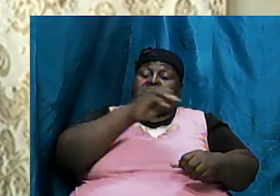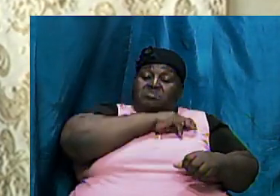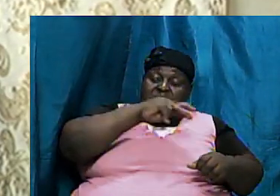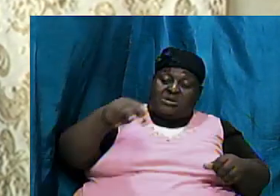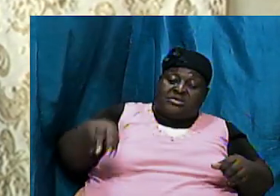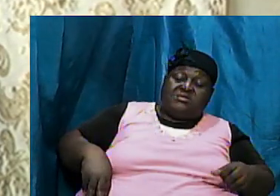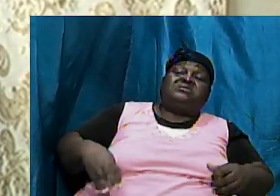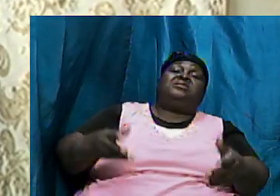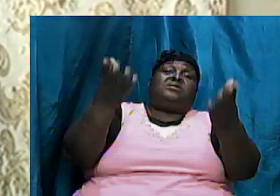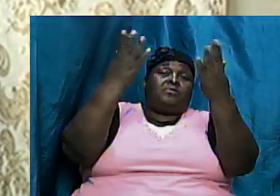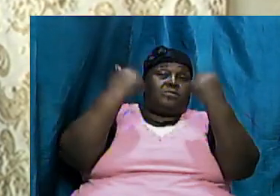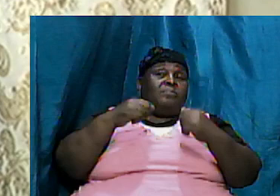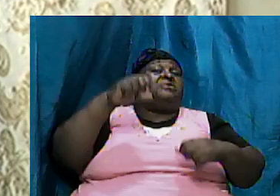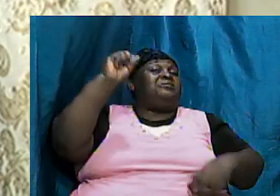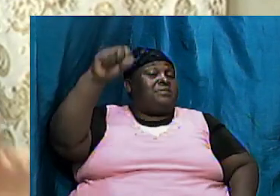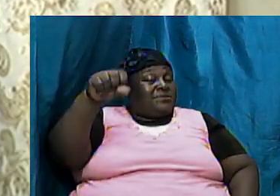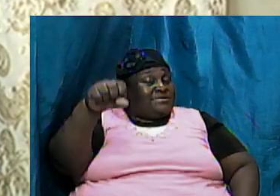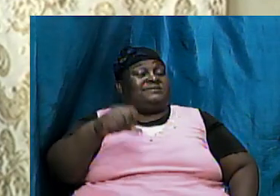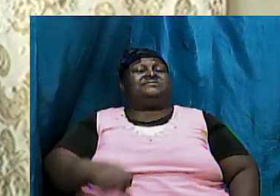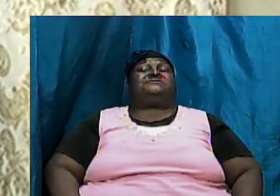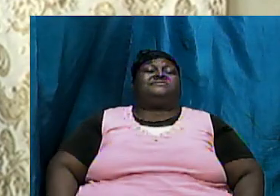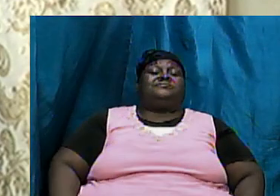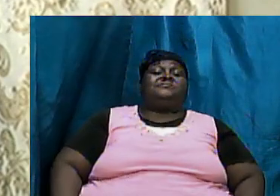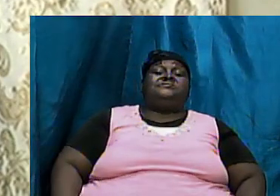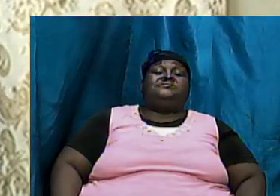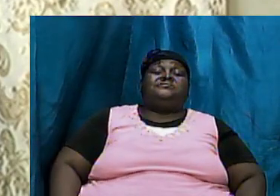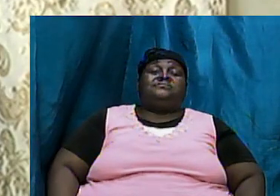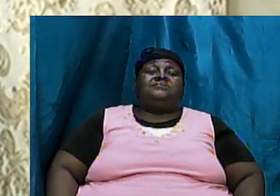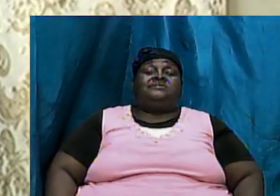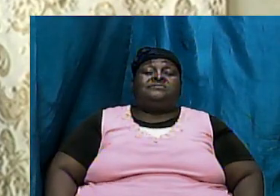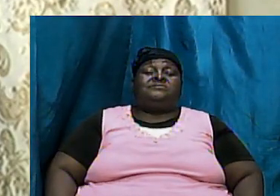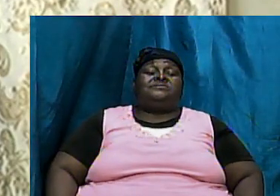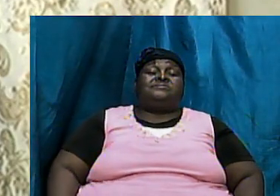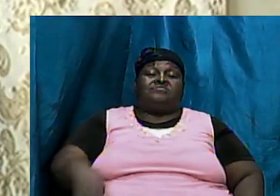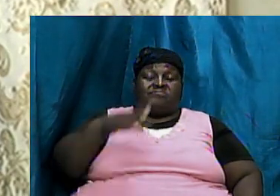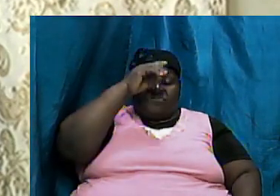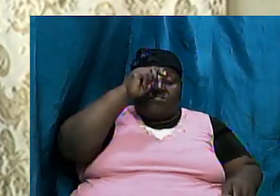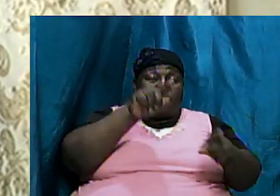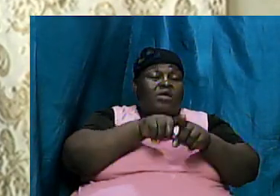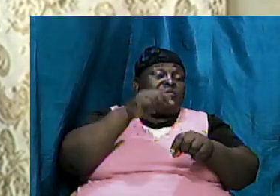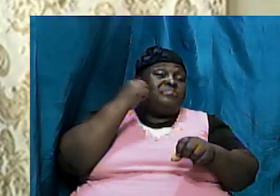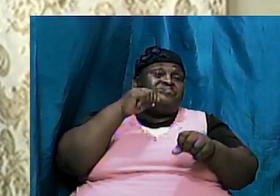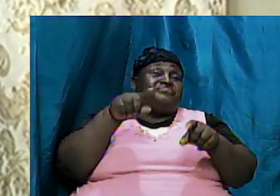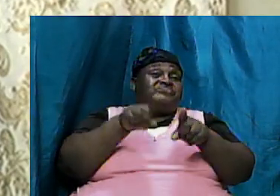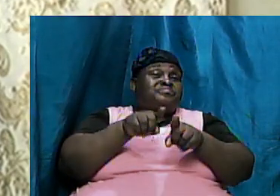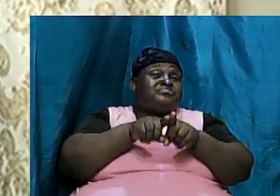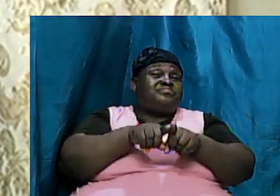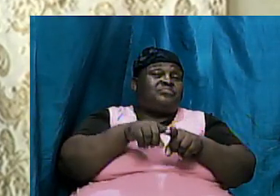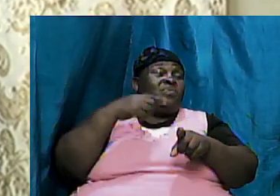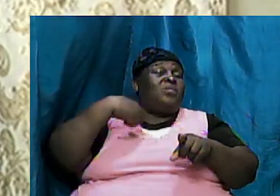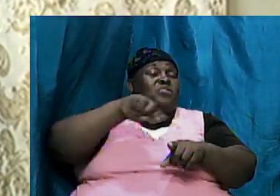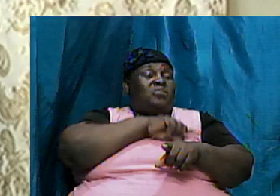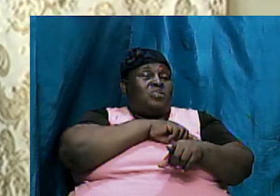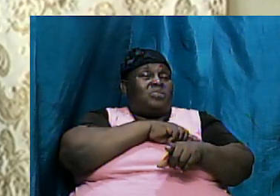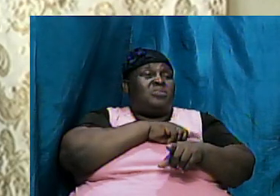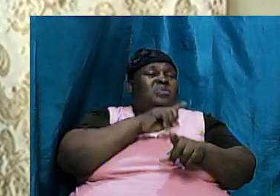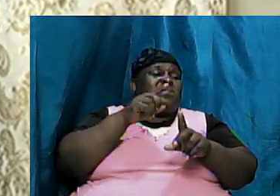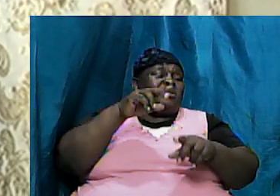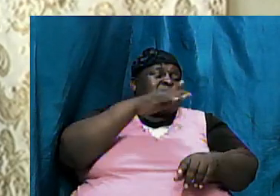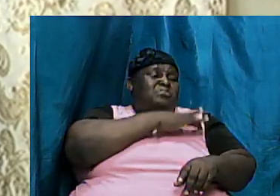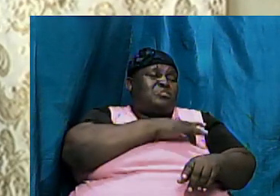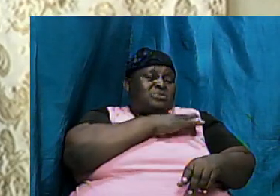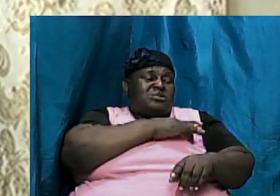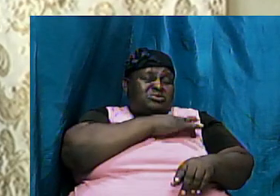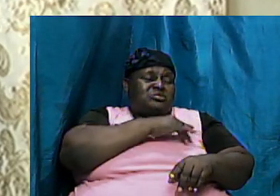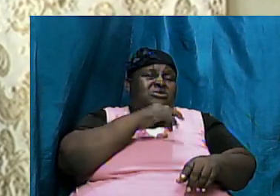coming yes brothers and sisters if we are going to appreciate the